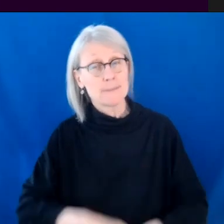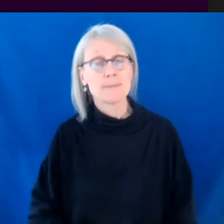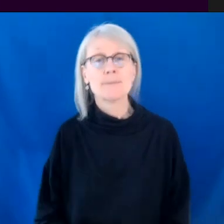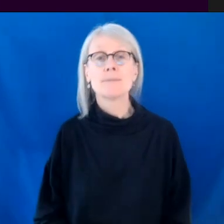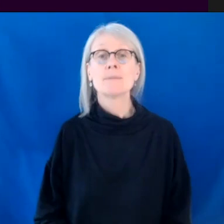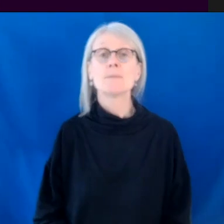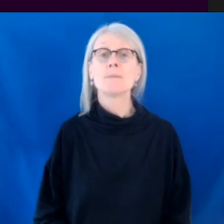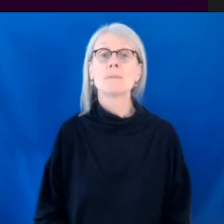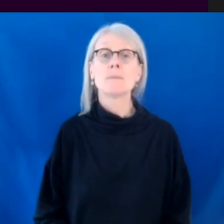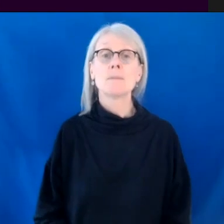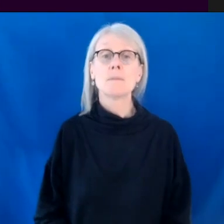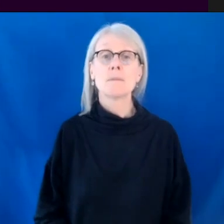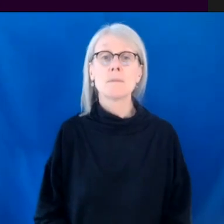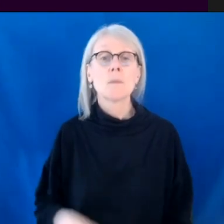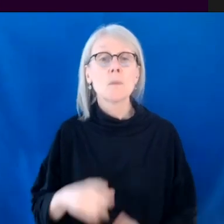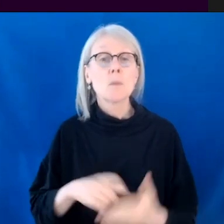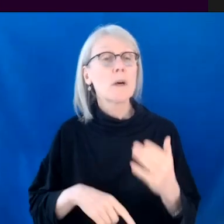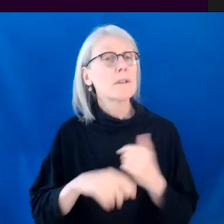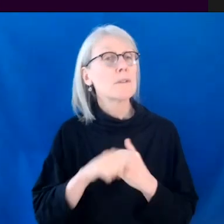Um, what are you watching and loving right now?